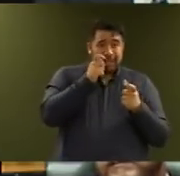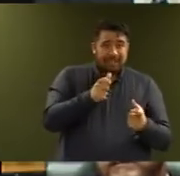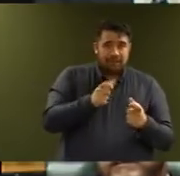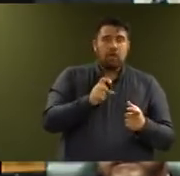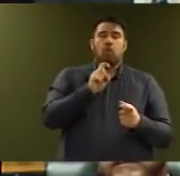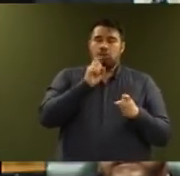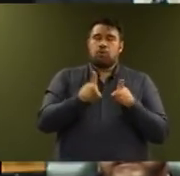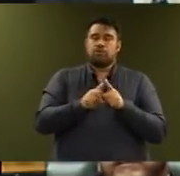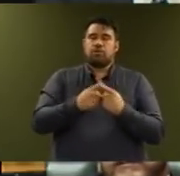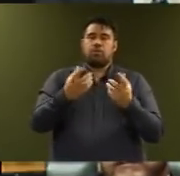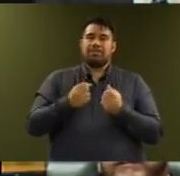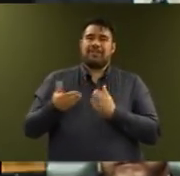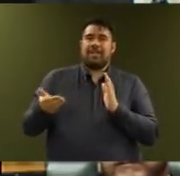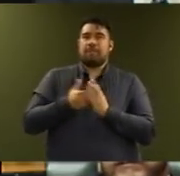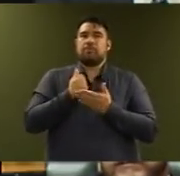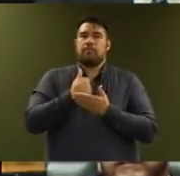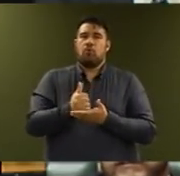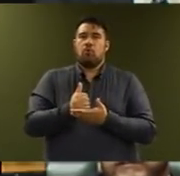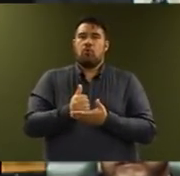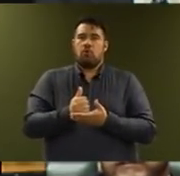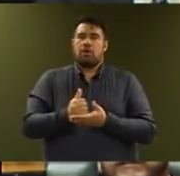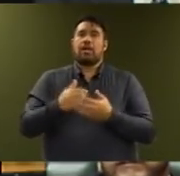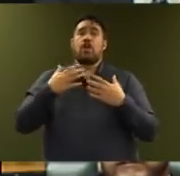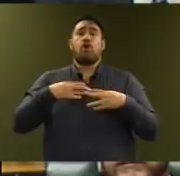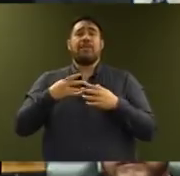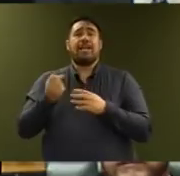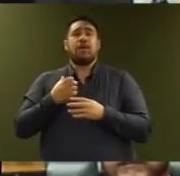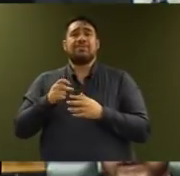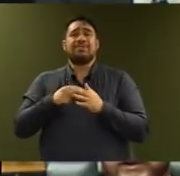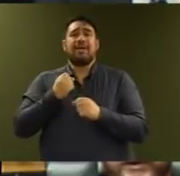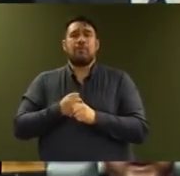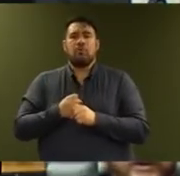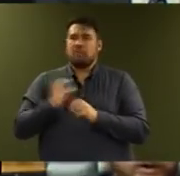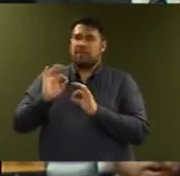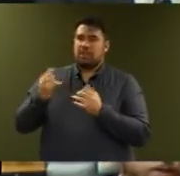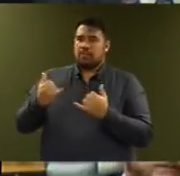support. We are entitling them to the same clothing allowance as foster carers.